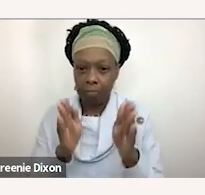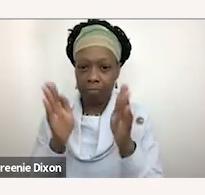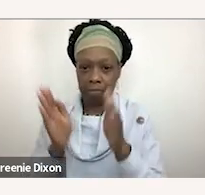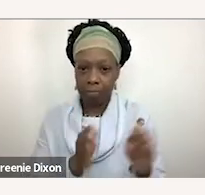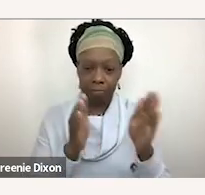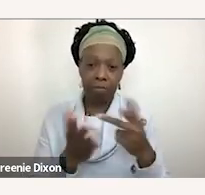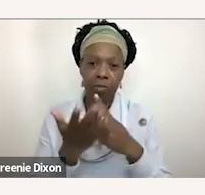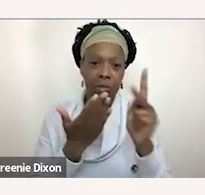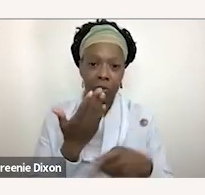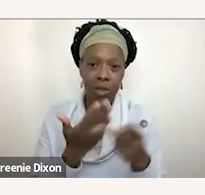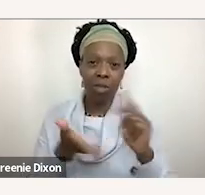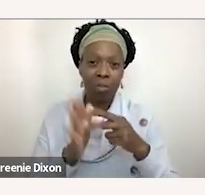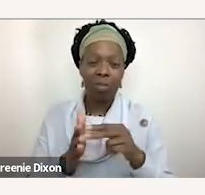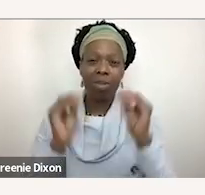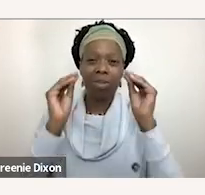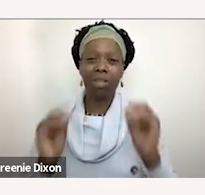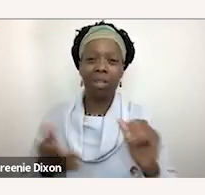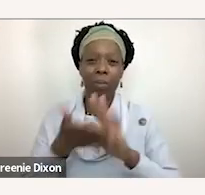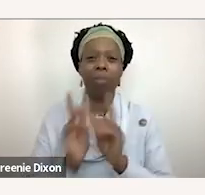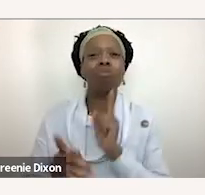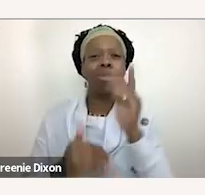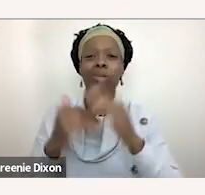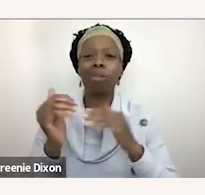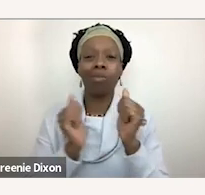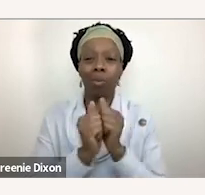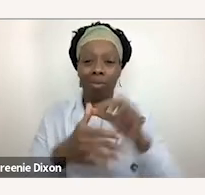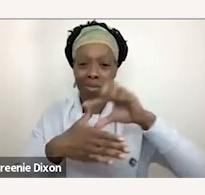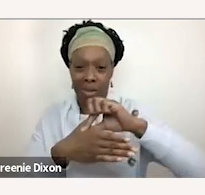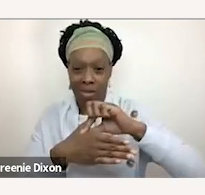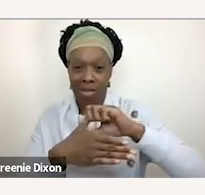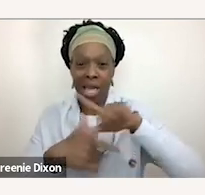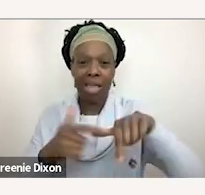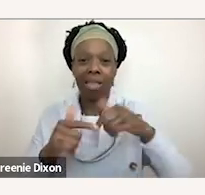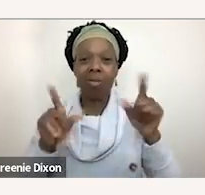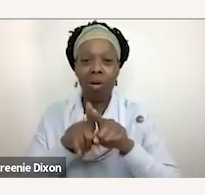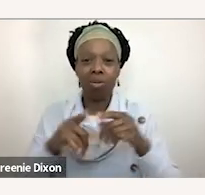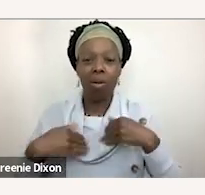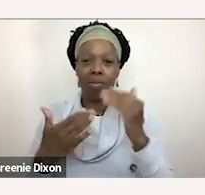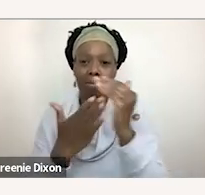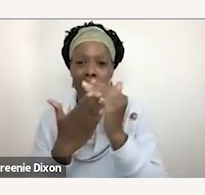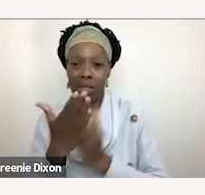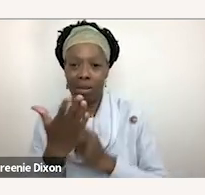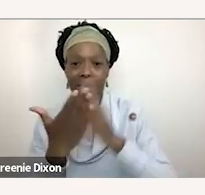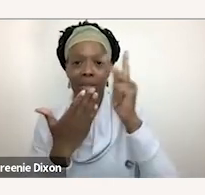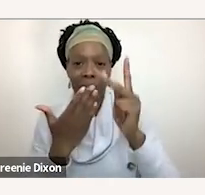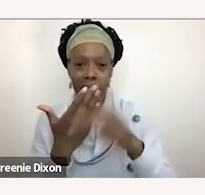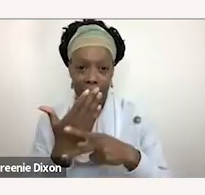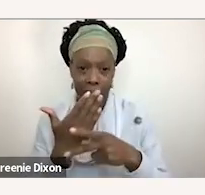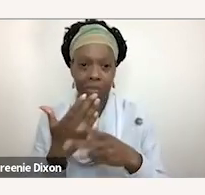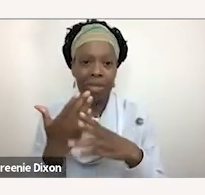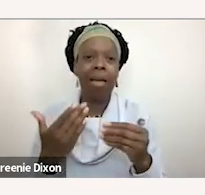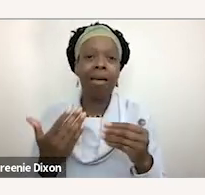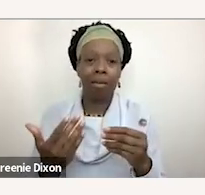really comfortable with the content and then it gives them the lesson plans and the structure of what they then do in the classroom it gives that sort of almost